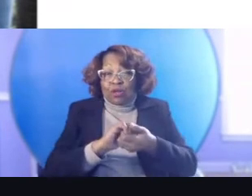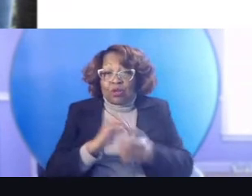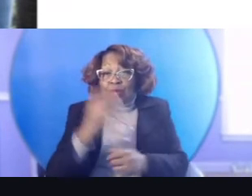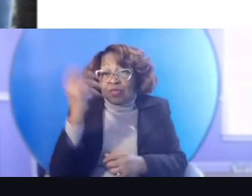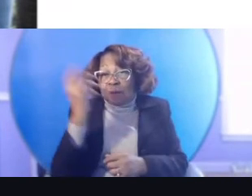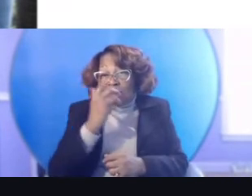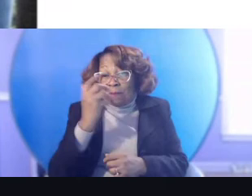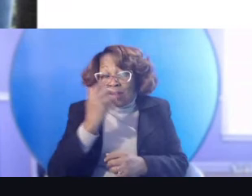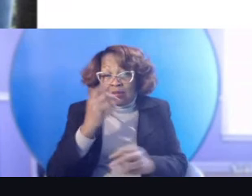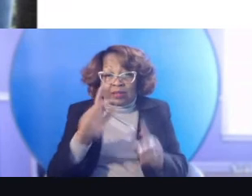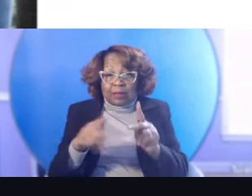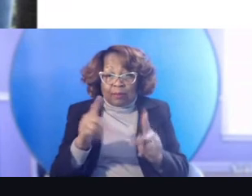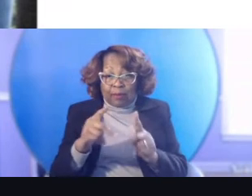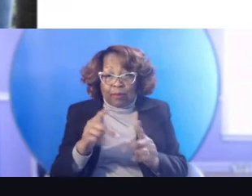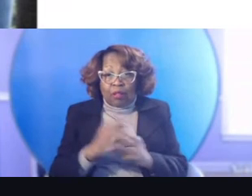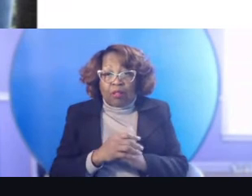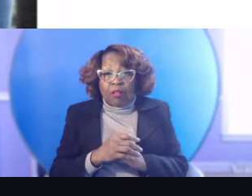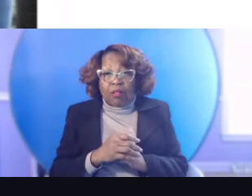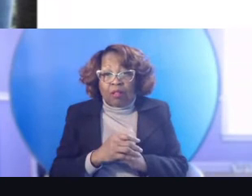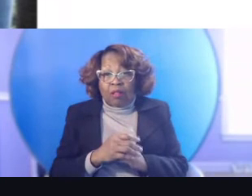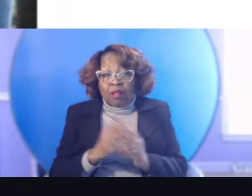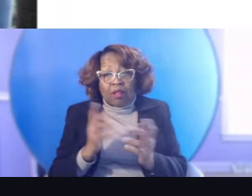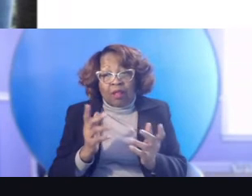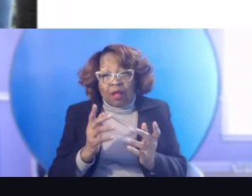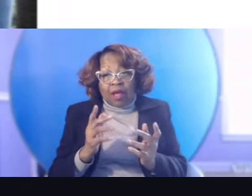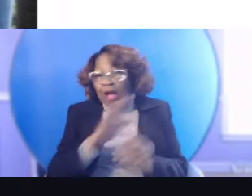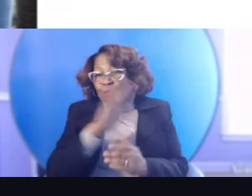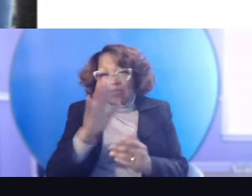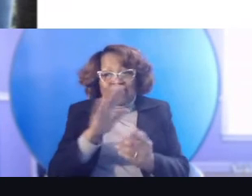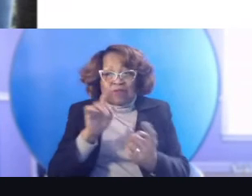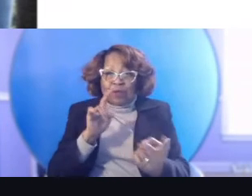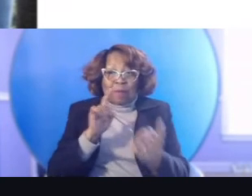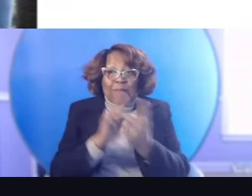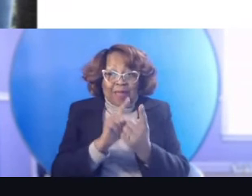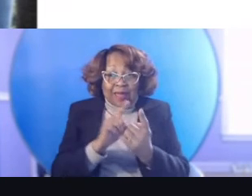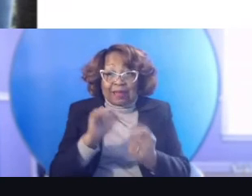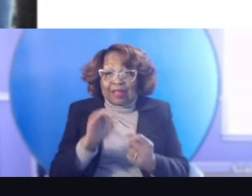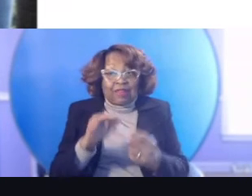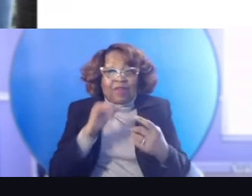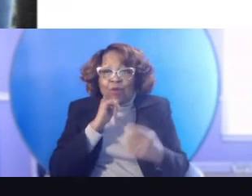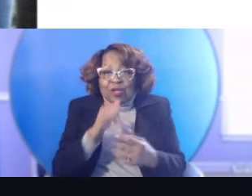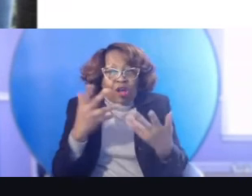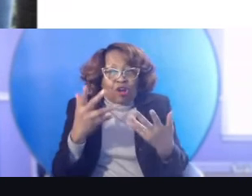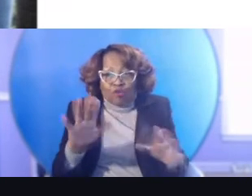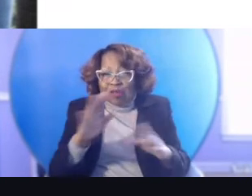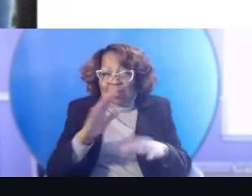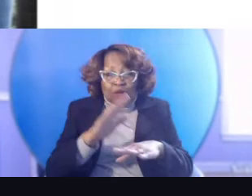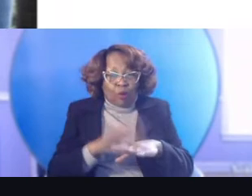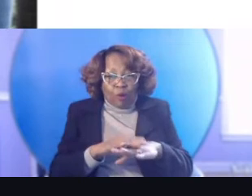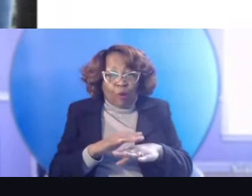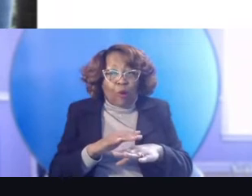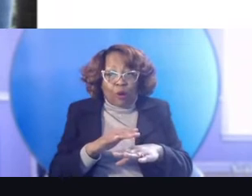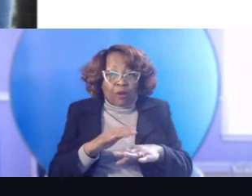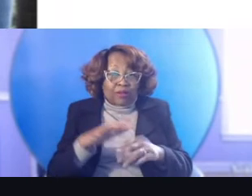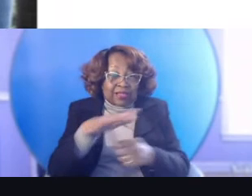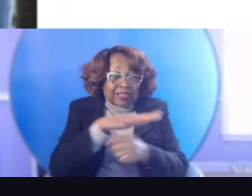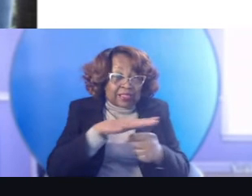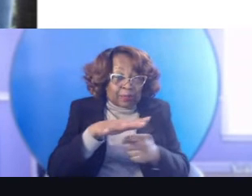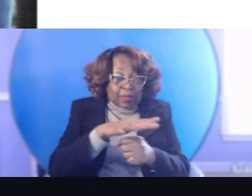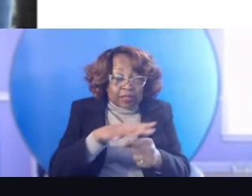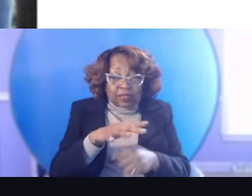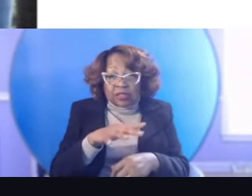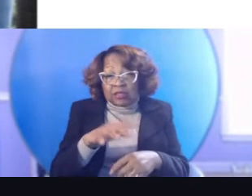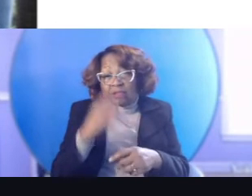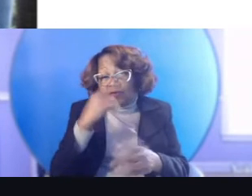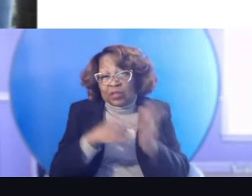Um, who I would have never met if I weren't already on these, uh, spaces on the internet, like Twitter.